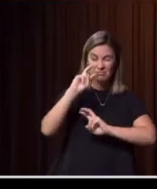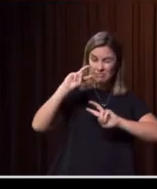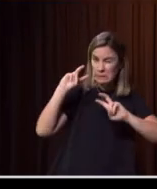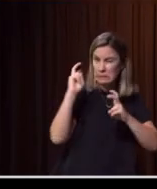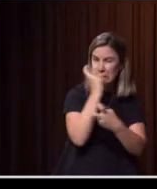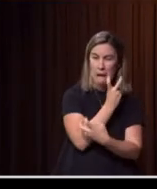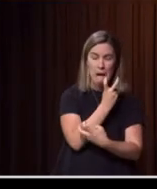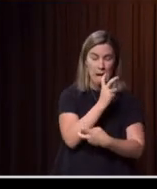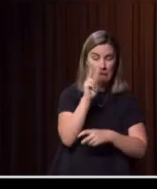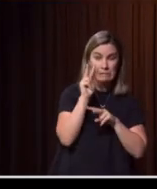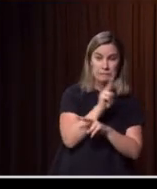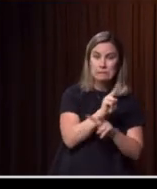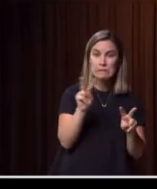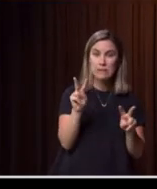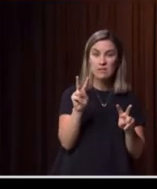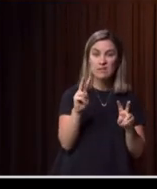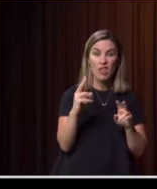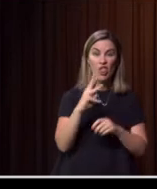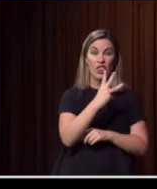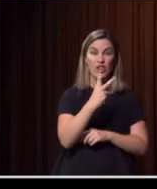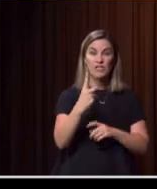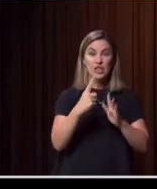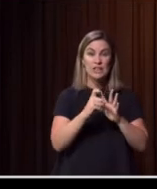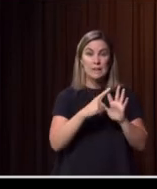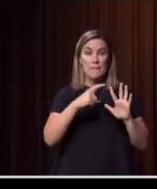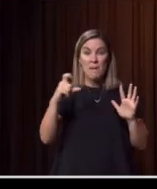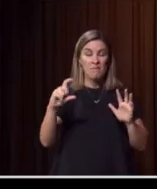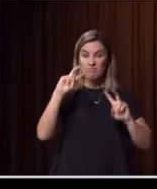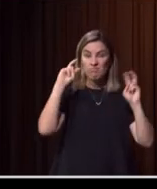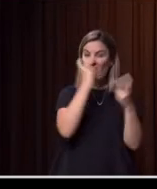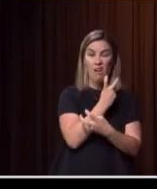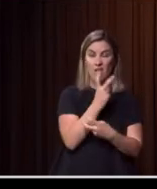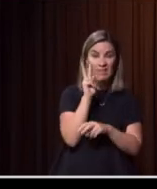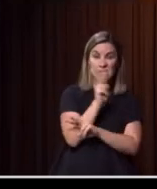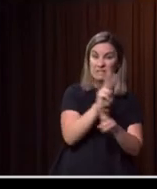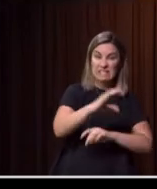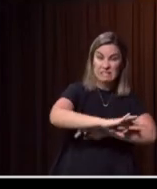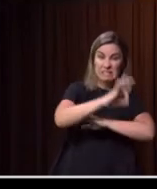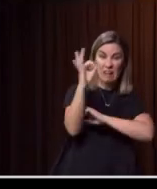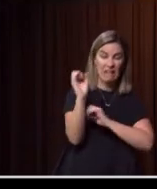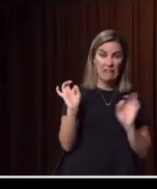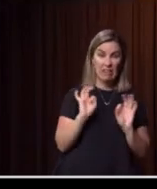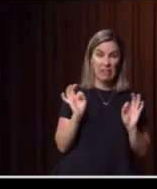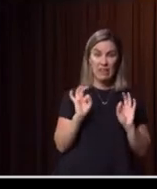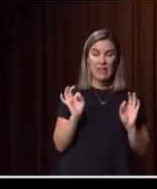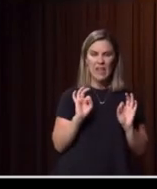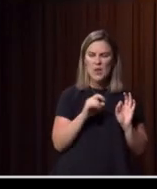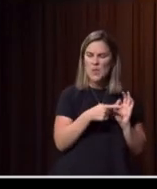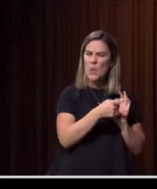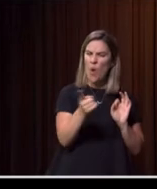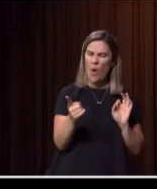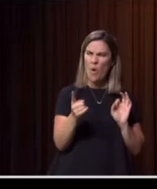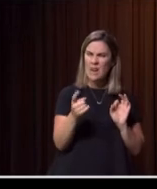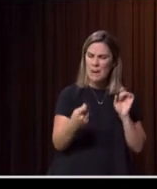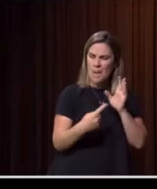New Year's Eve. So things like that are very cathartic, very important for the, for the